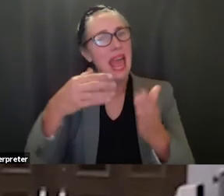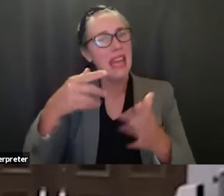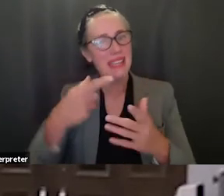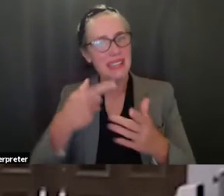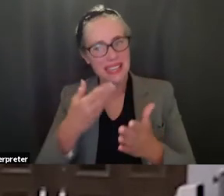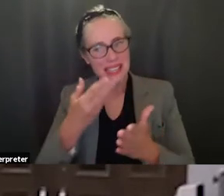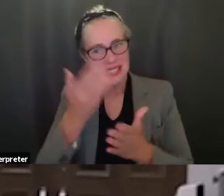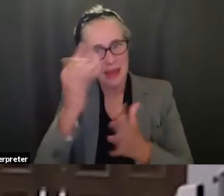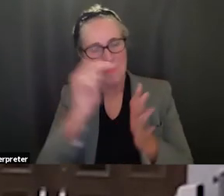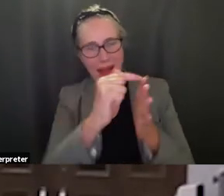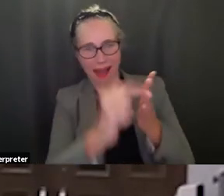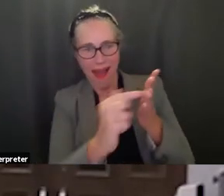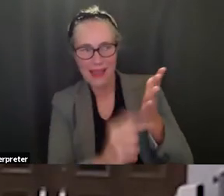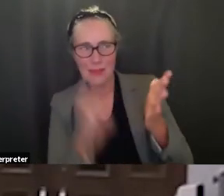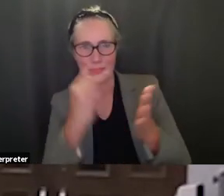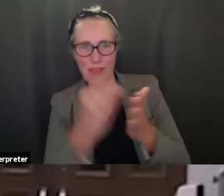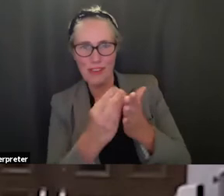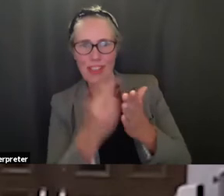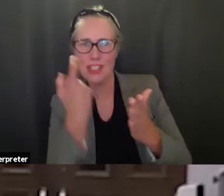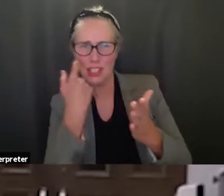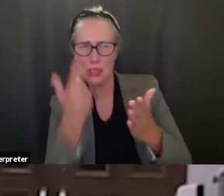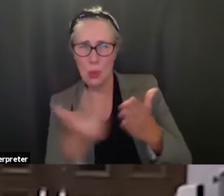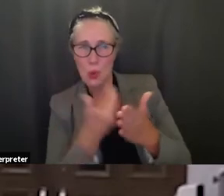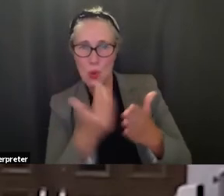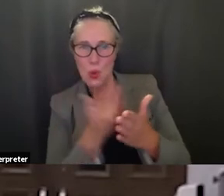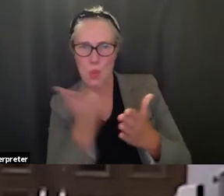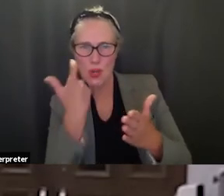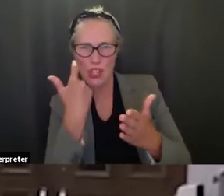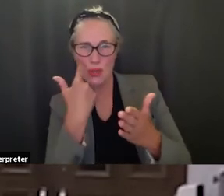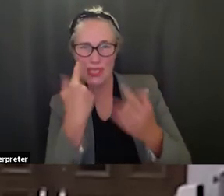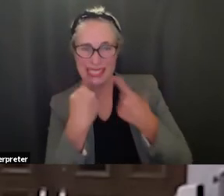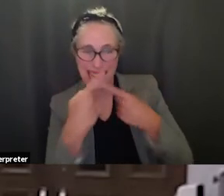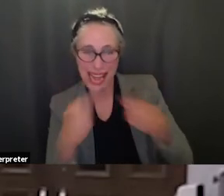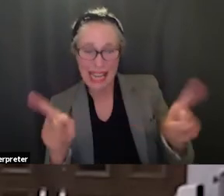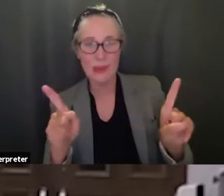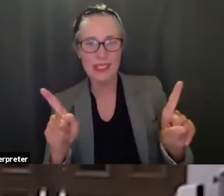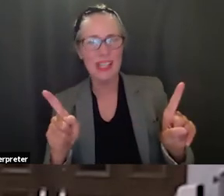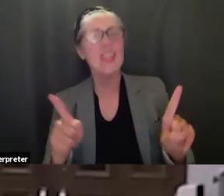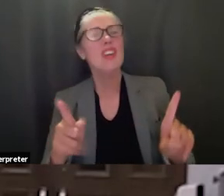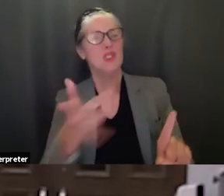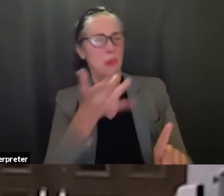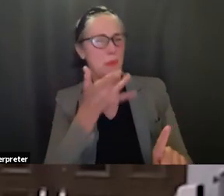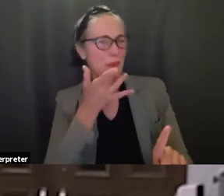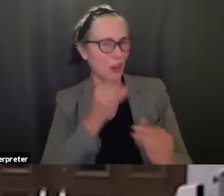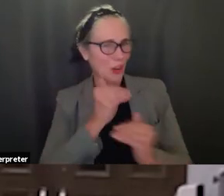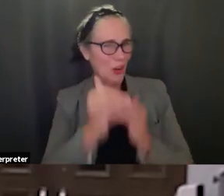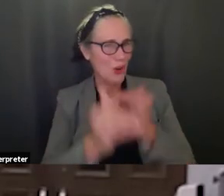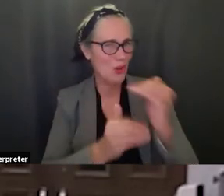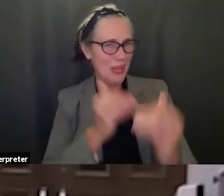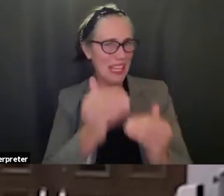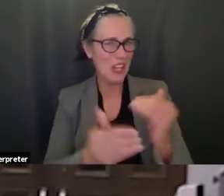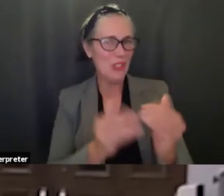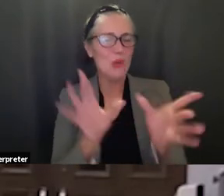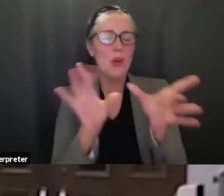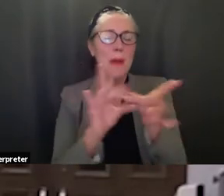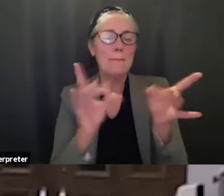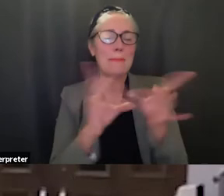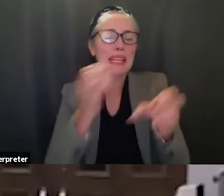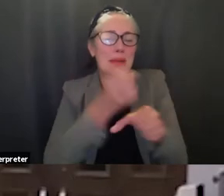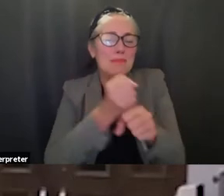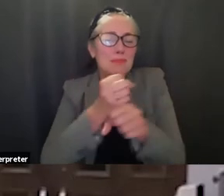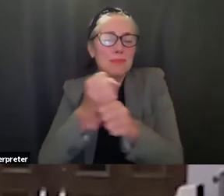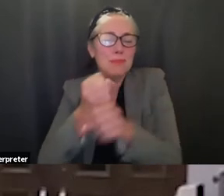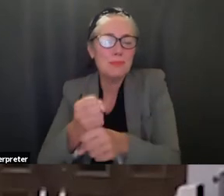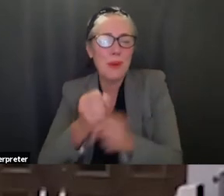so those kinds of things as we go forward throughout the year i would like to just do little mini presentations for you and again if you have anything